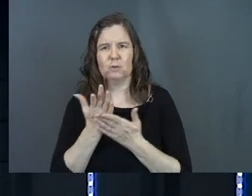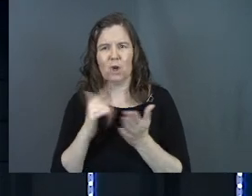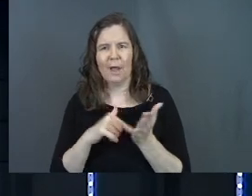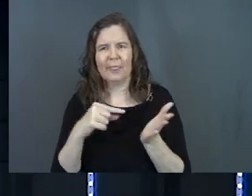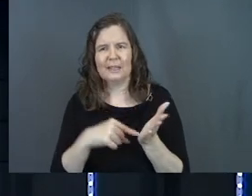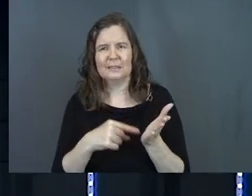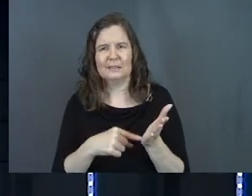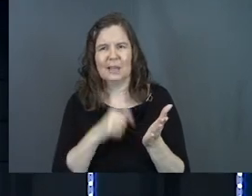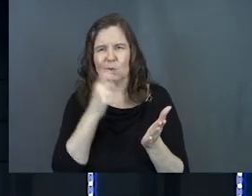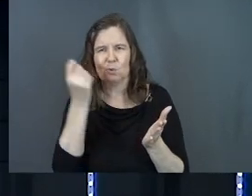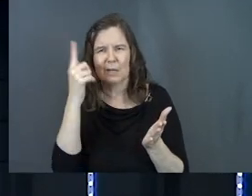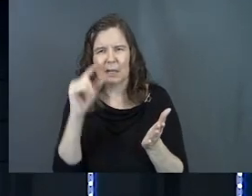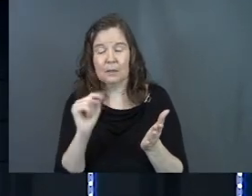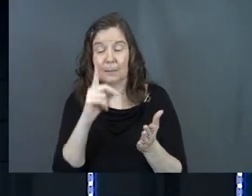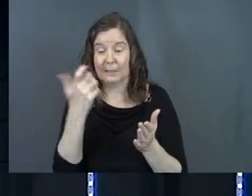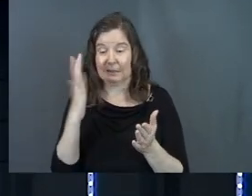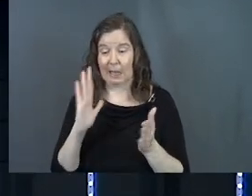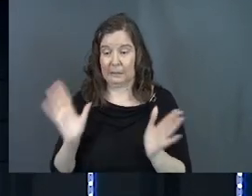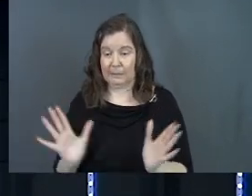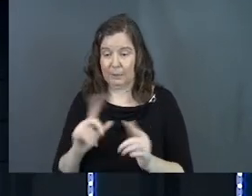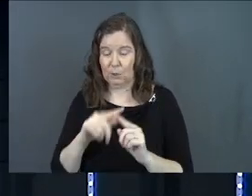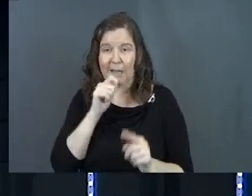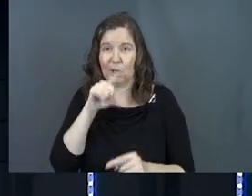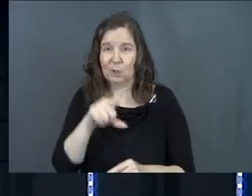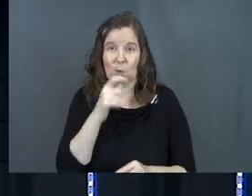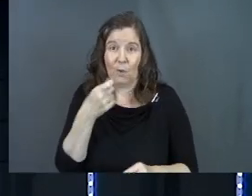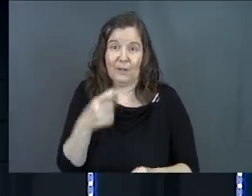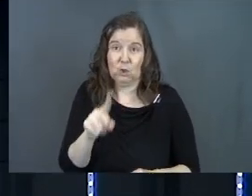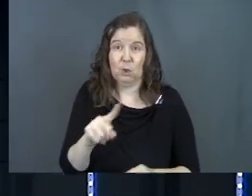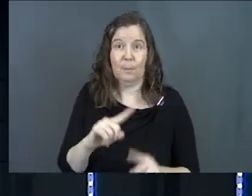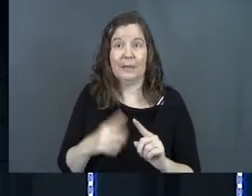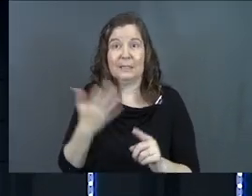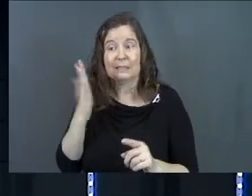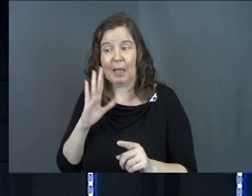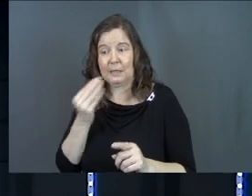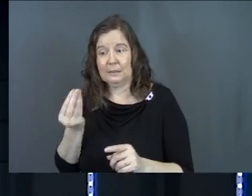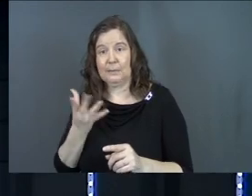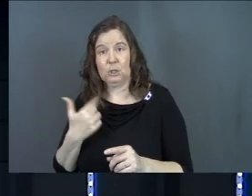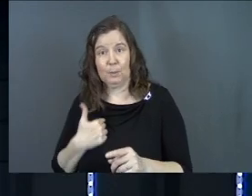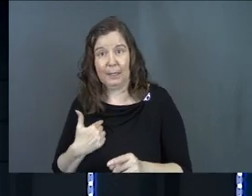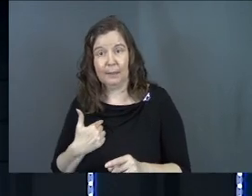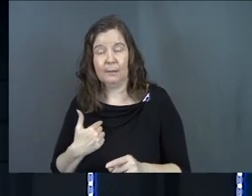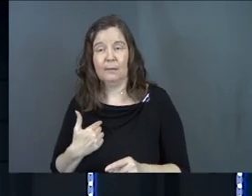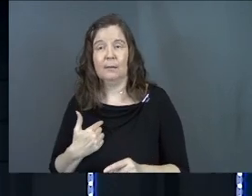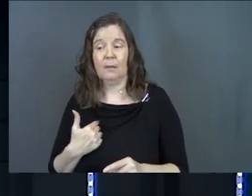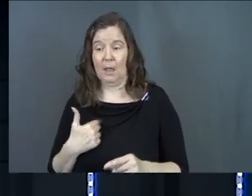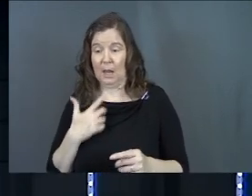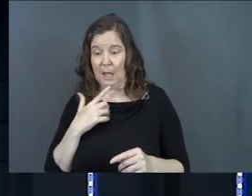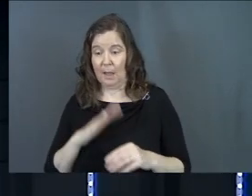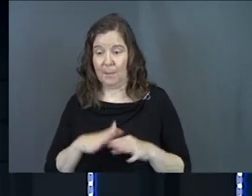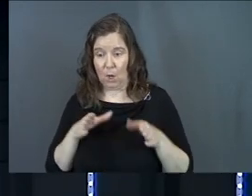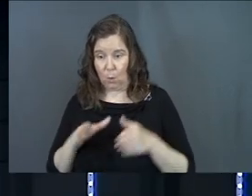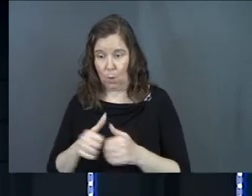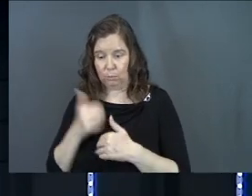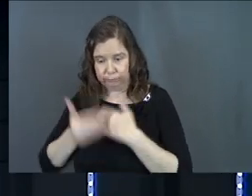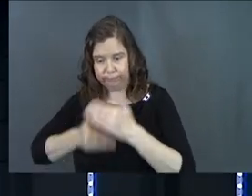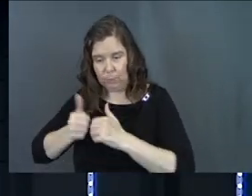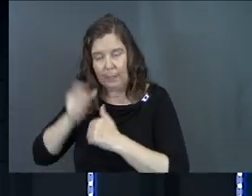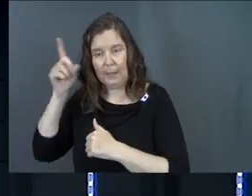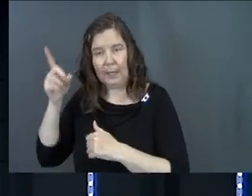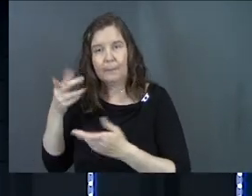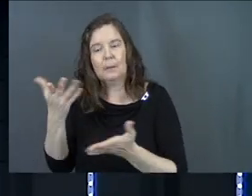this because it's God that's speaking to me, not you, no offense to you, but it's God that's speaking to me and I'm on a road with him.